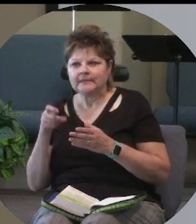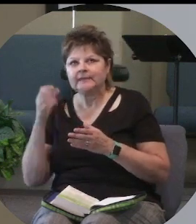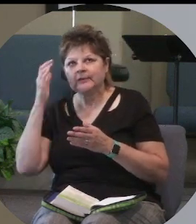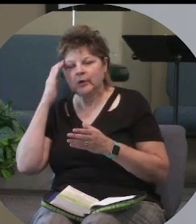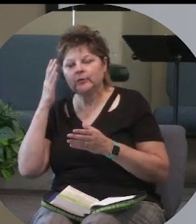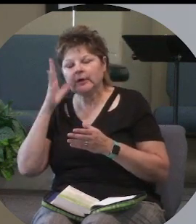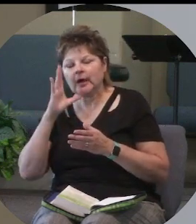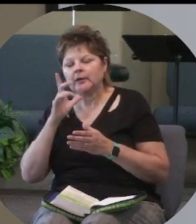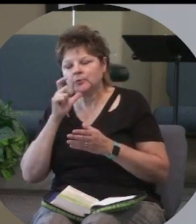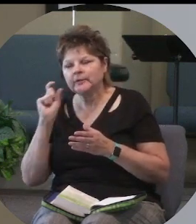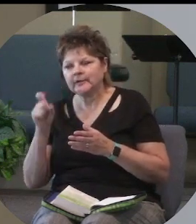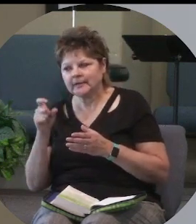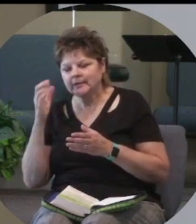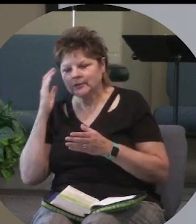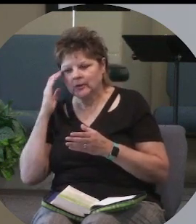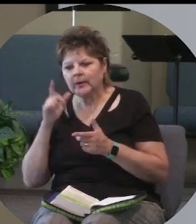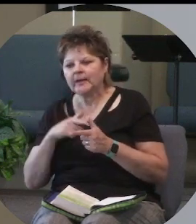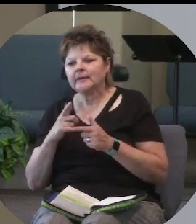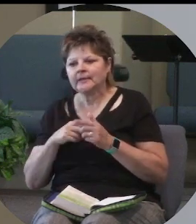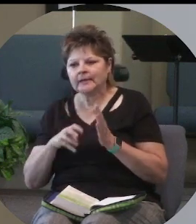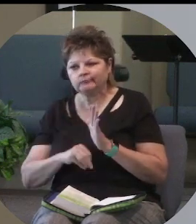and then let them grow from there